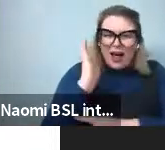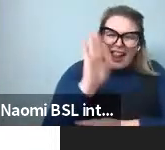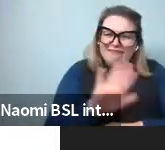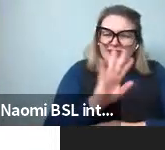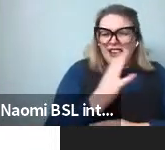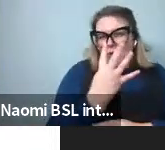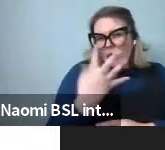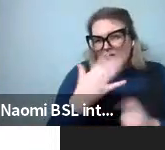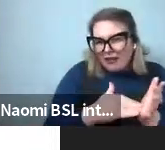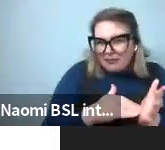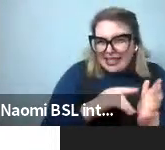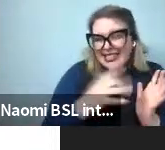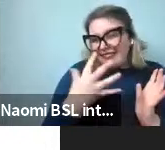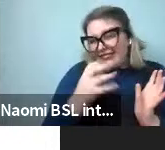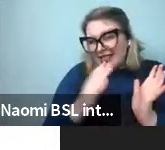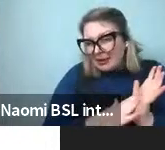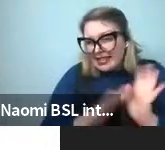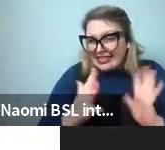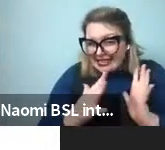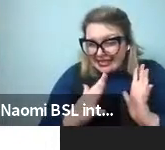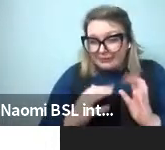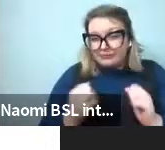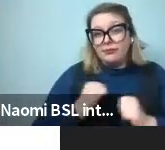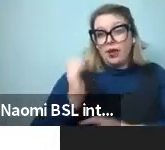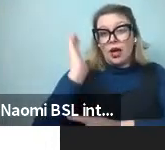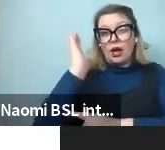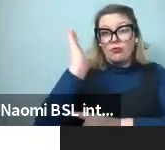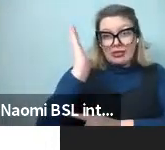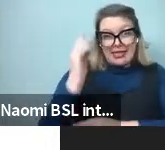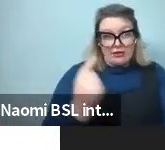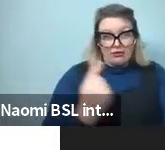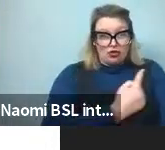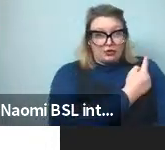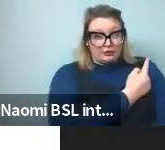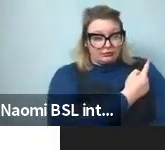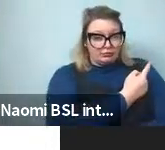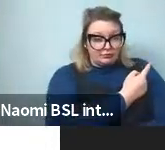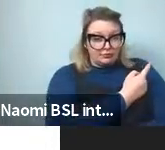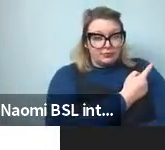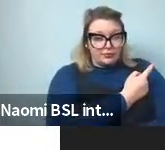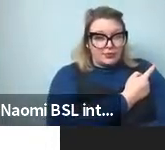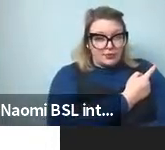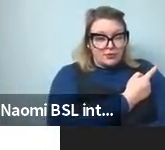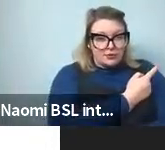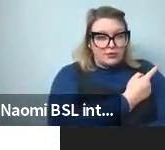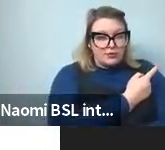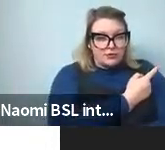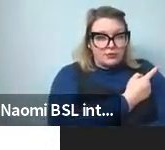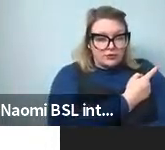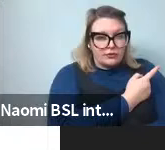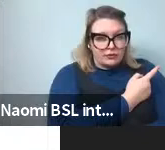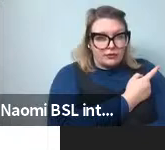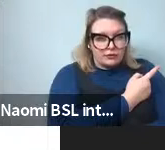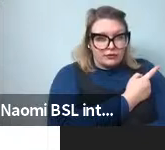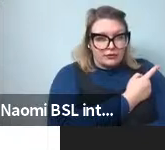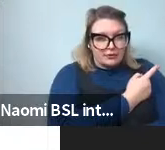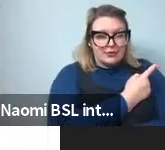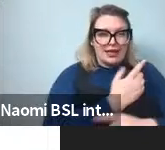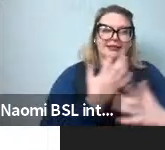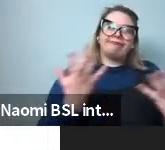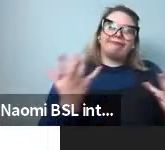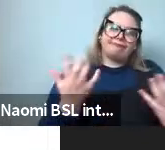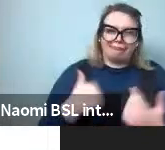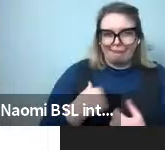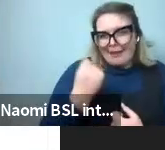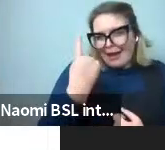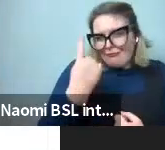50 minutes. And so the title of this presentation is Information Processing Explains Cross-Linguistic Universals. Let's just say I realize it's